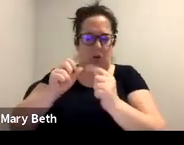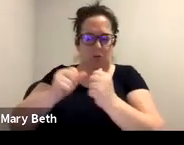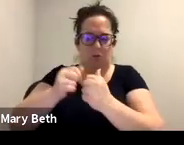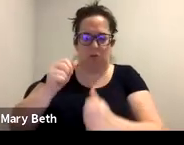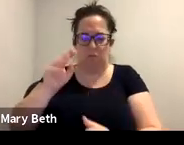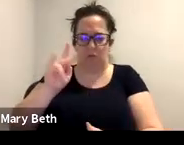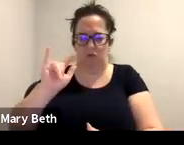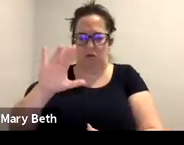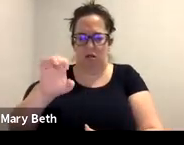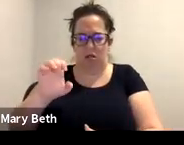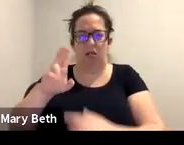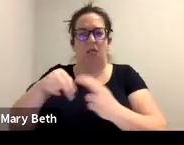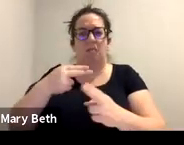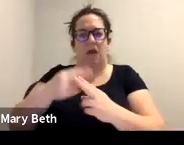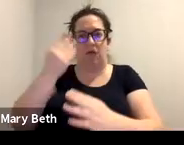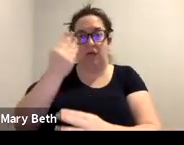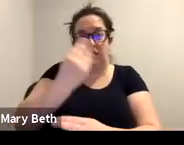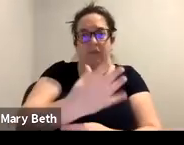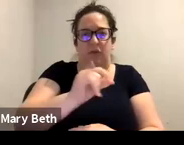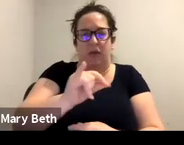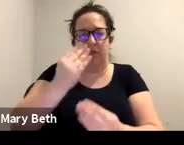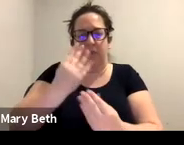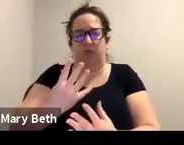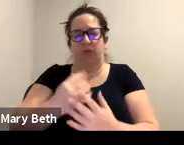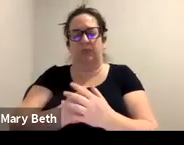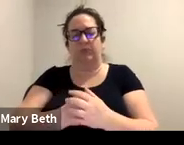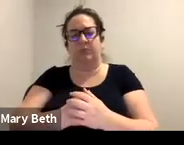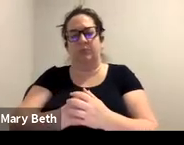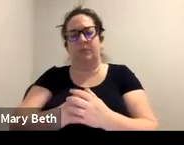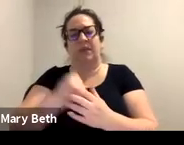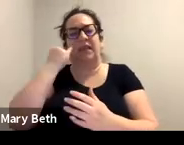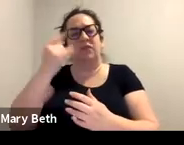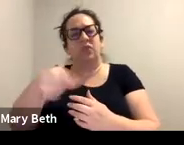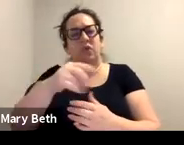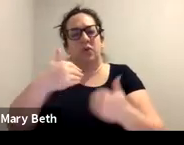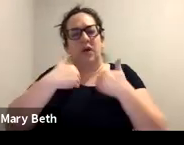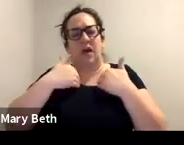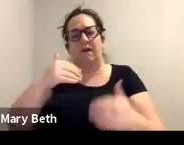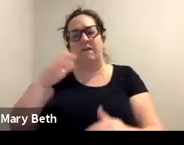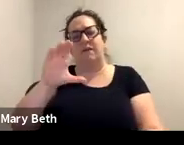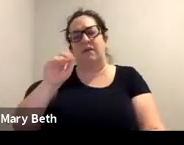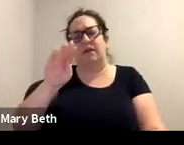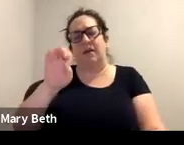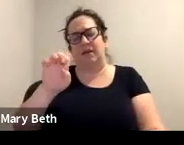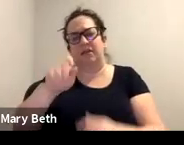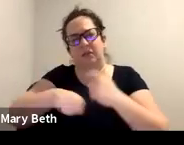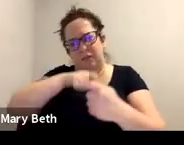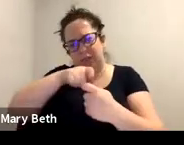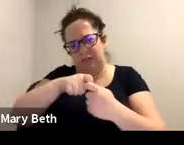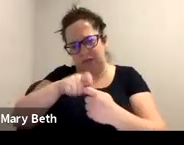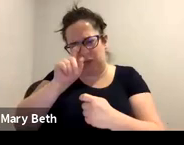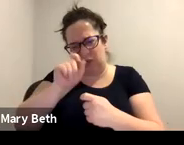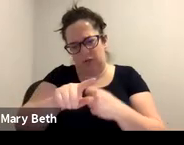app. Um, if you have case specific questions that you're handling, you have a case right now